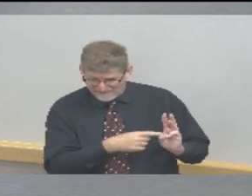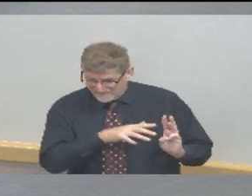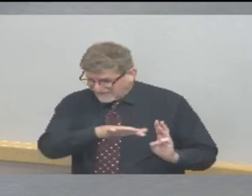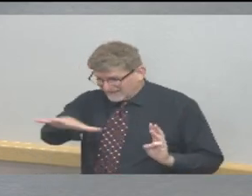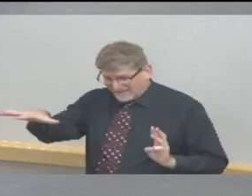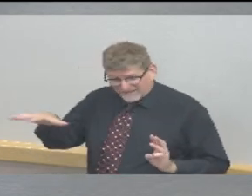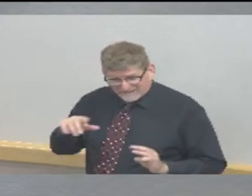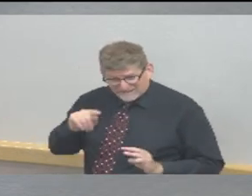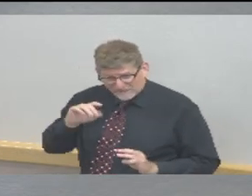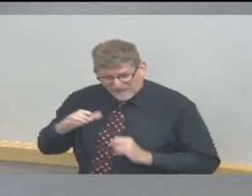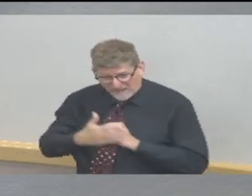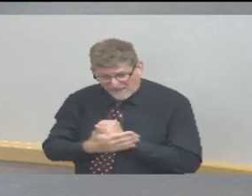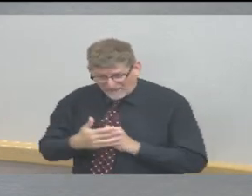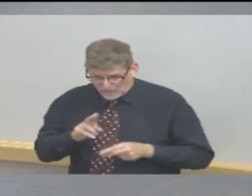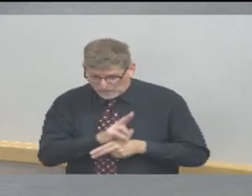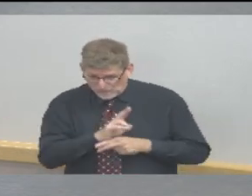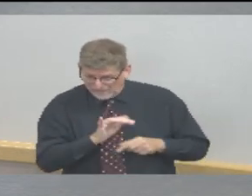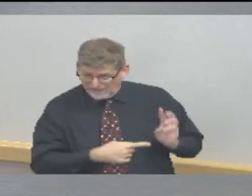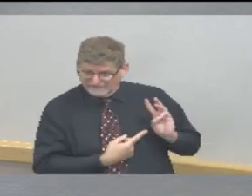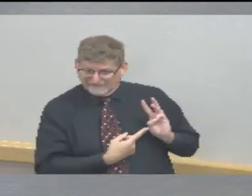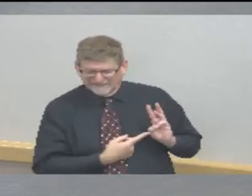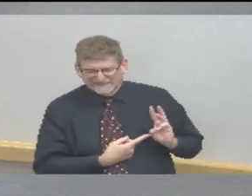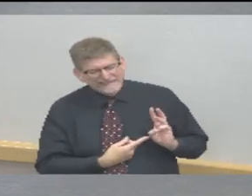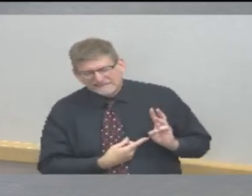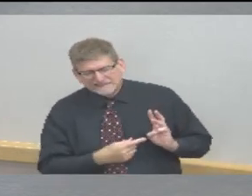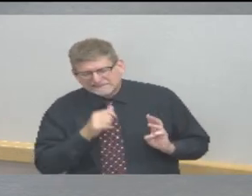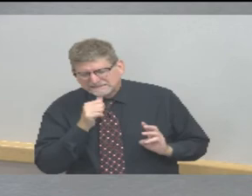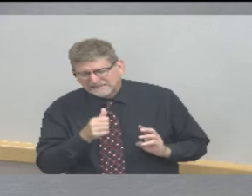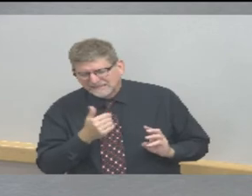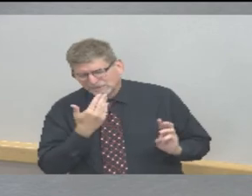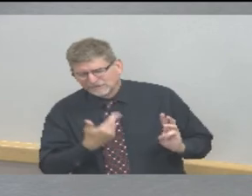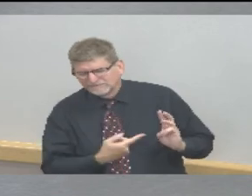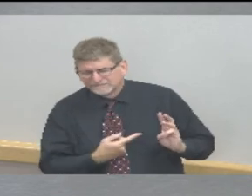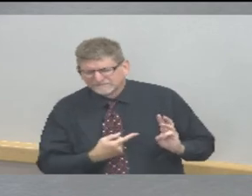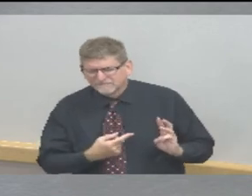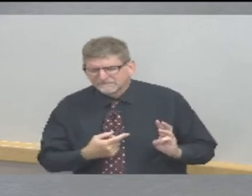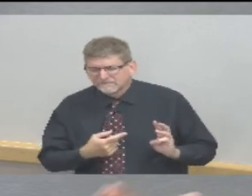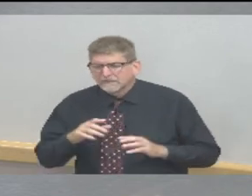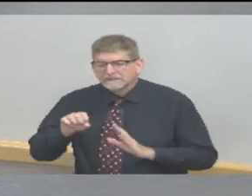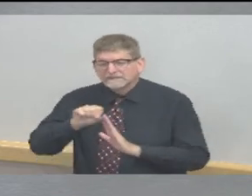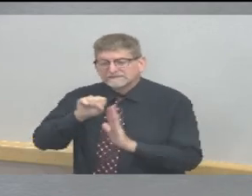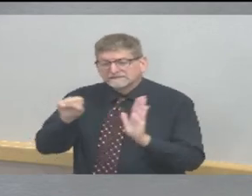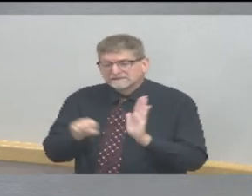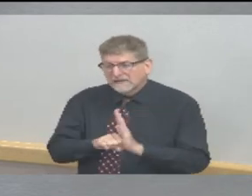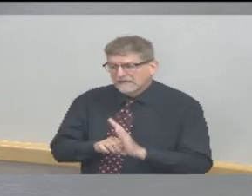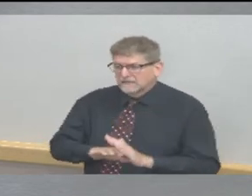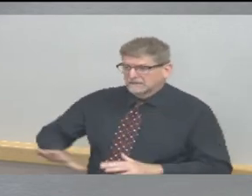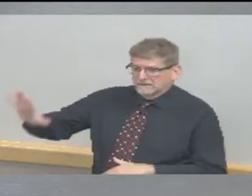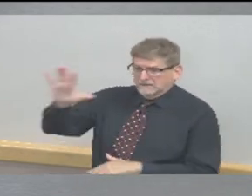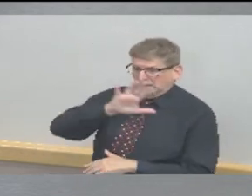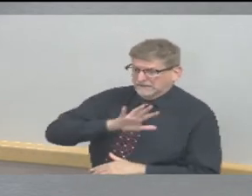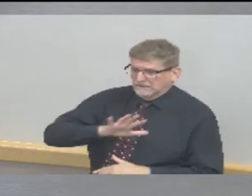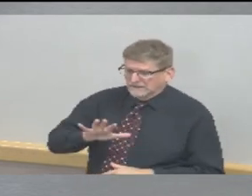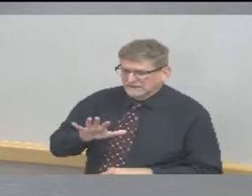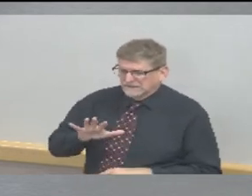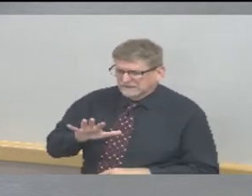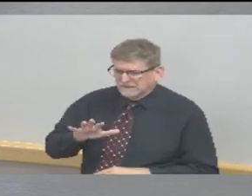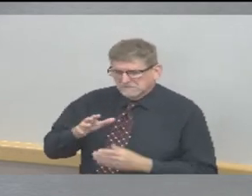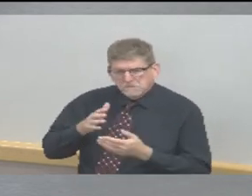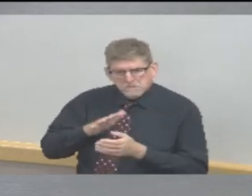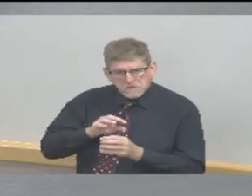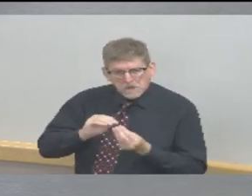relatively small to begin with. But my assessment is it's pretty stable, especially when I know what's going on and